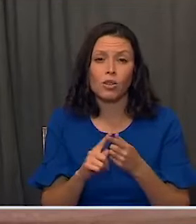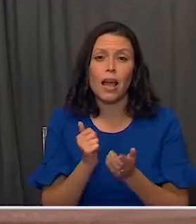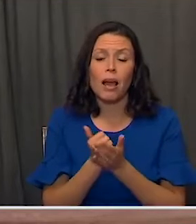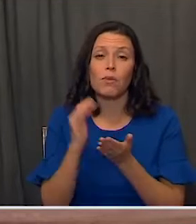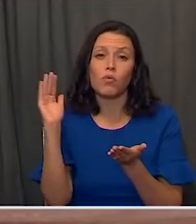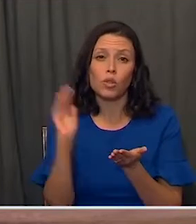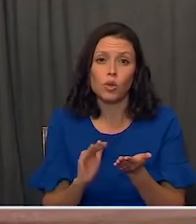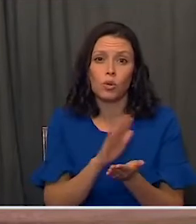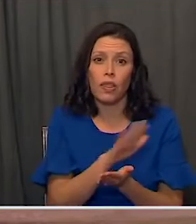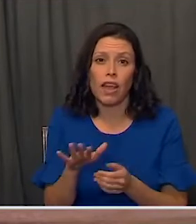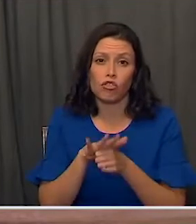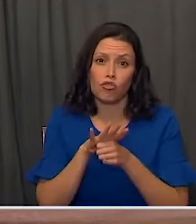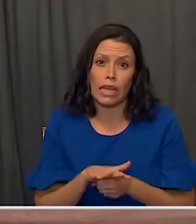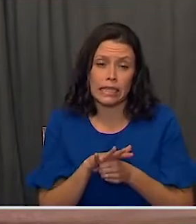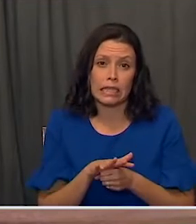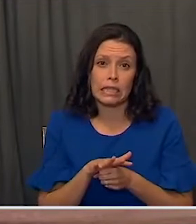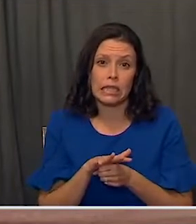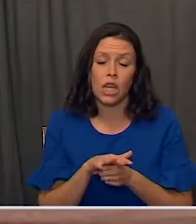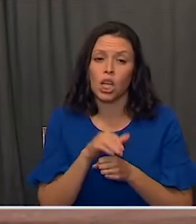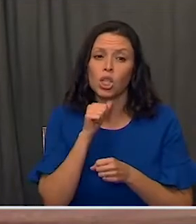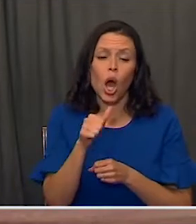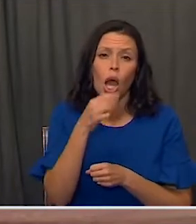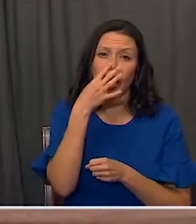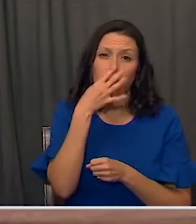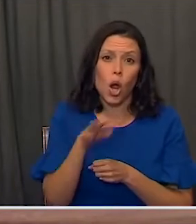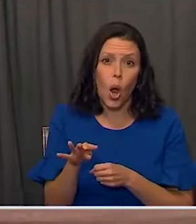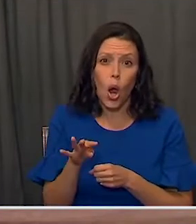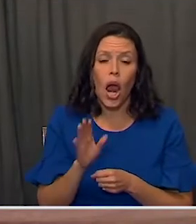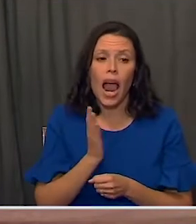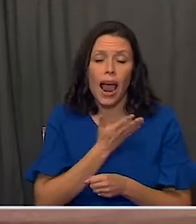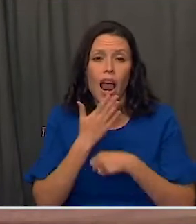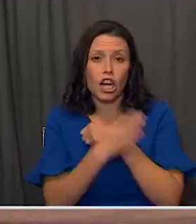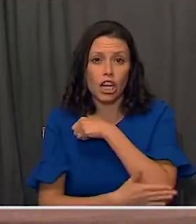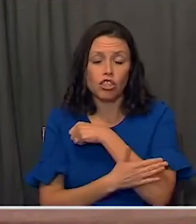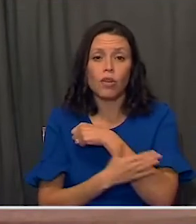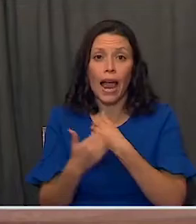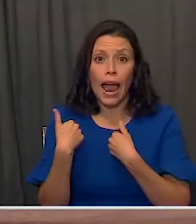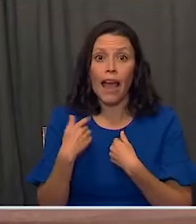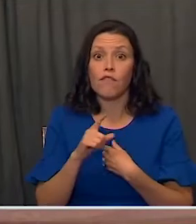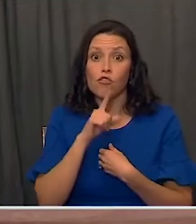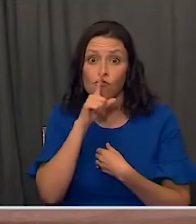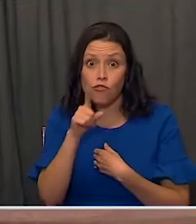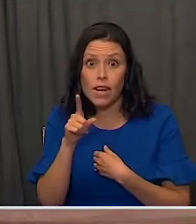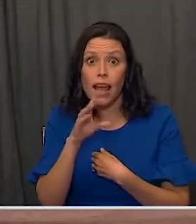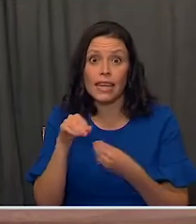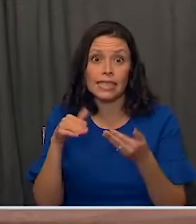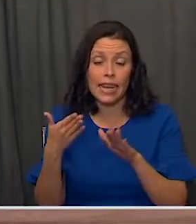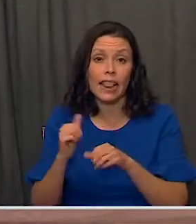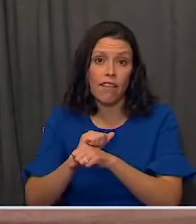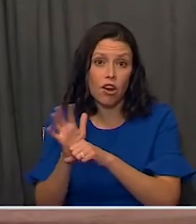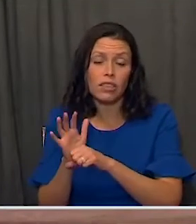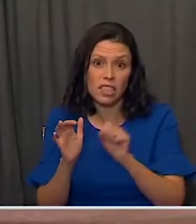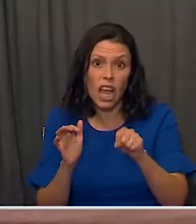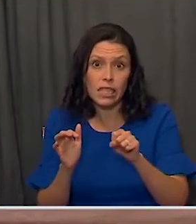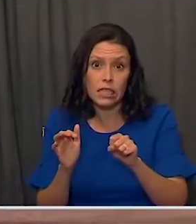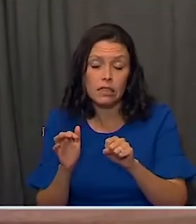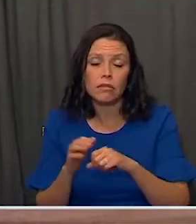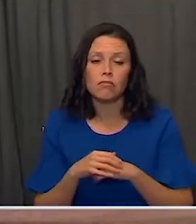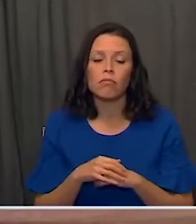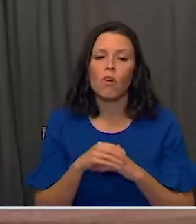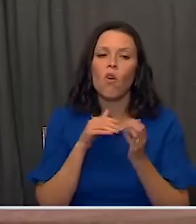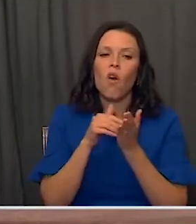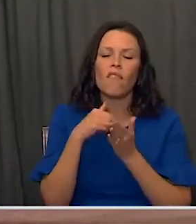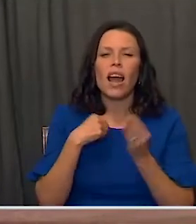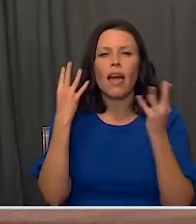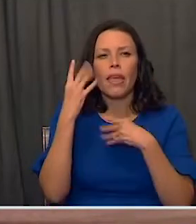alleviate that stress without ignoring the fact that our nation faces a very real and deadly virus. I often